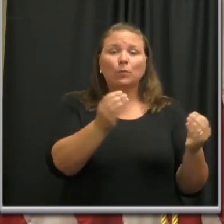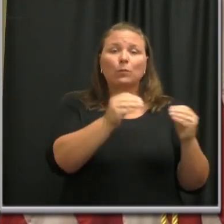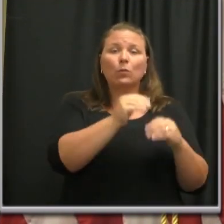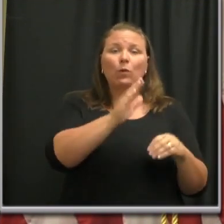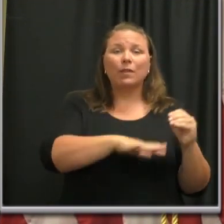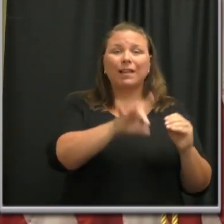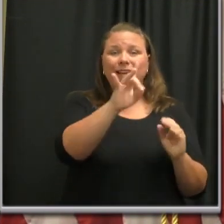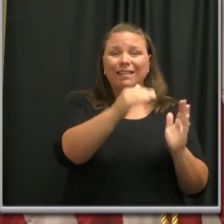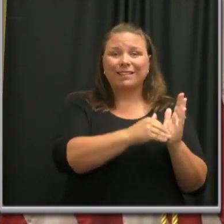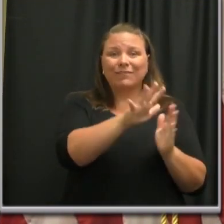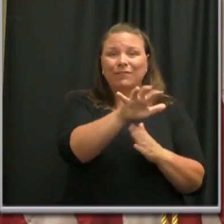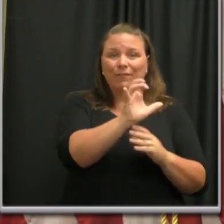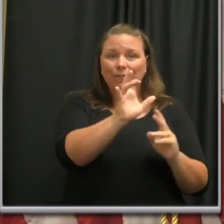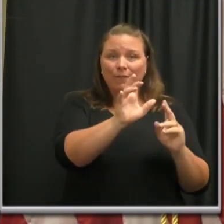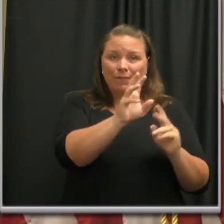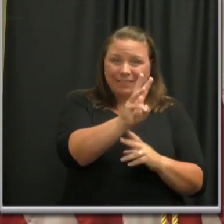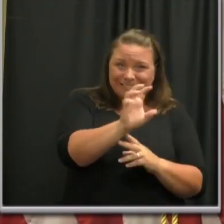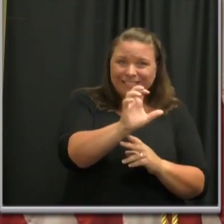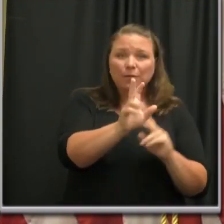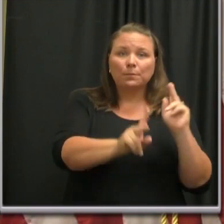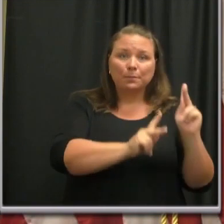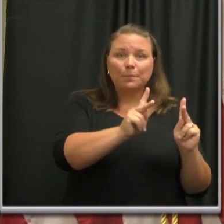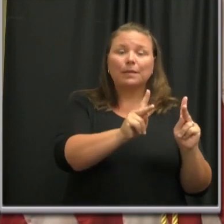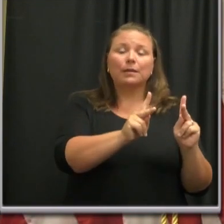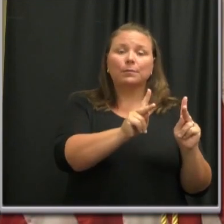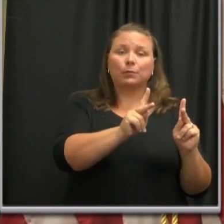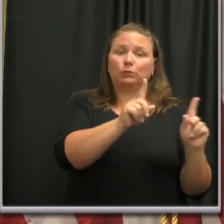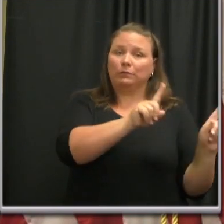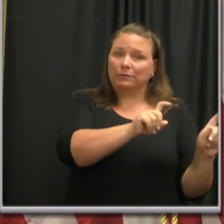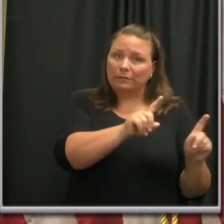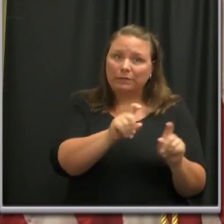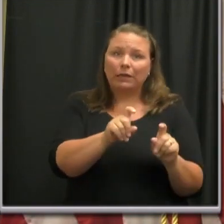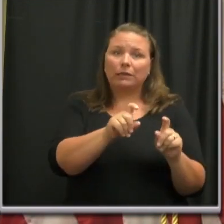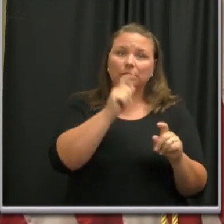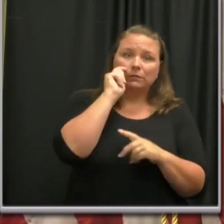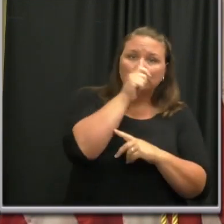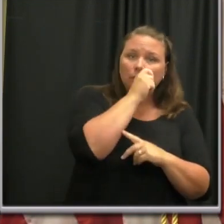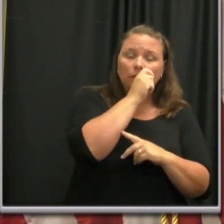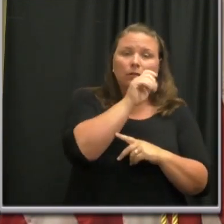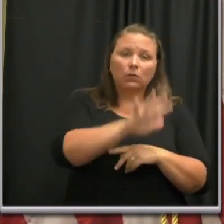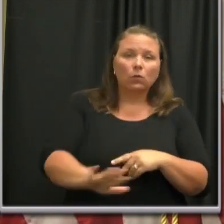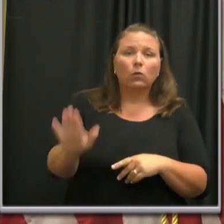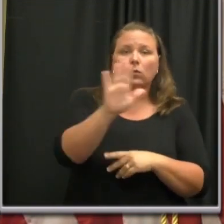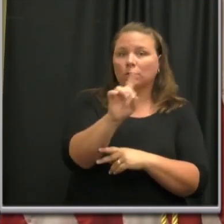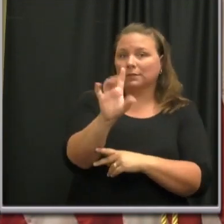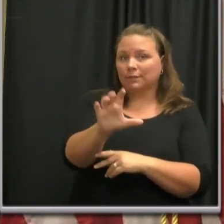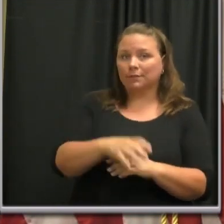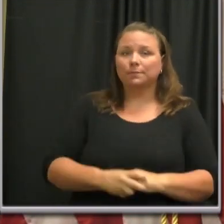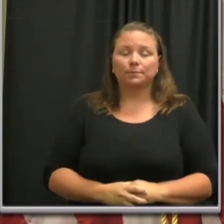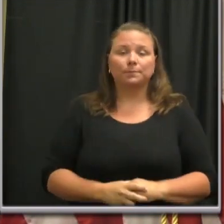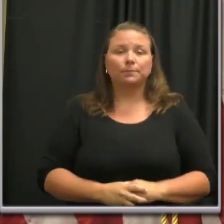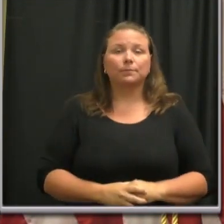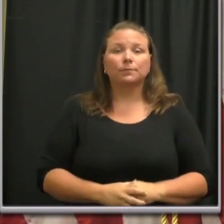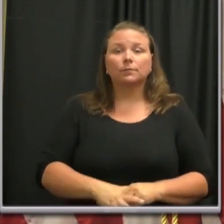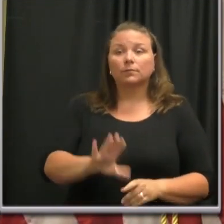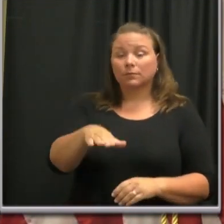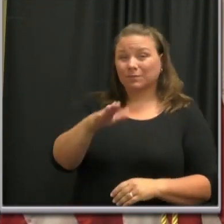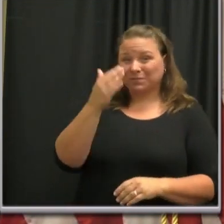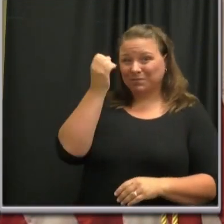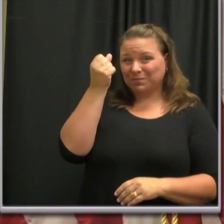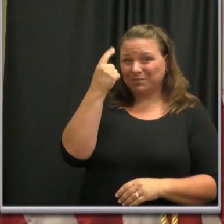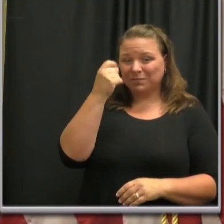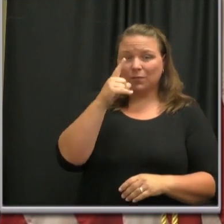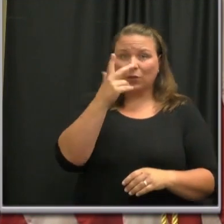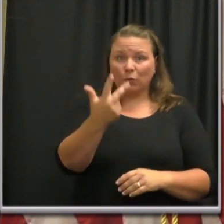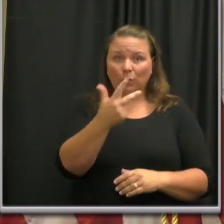85,600 residents have been tested for the coronavirus across Davidson County. Just at Metro's three